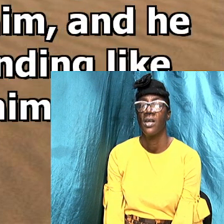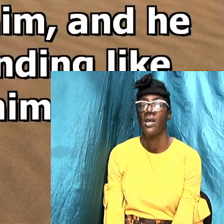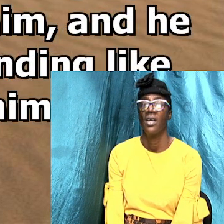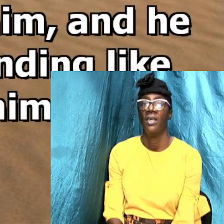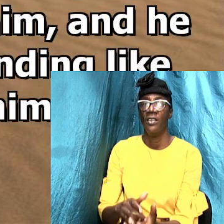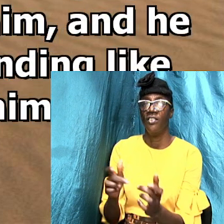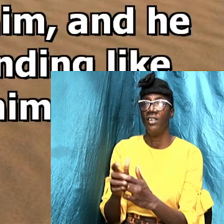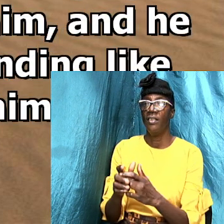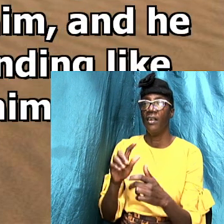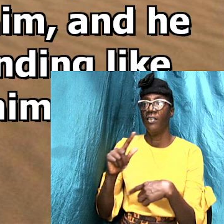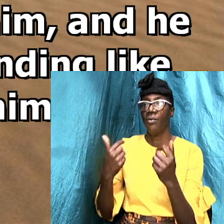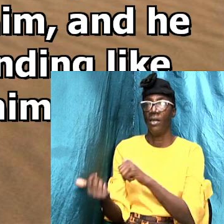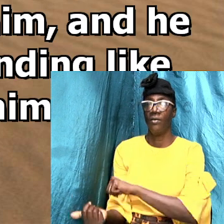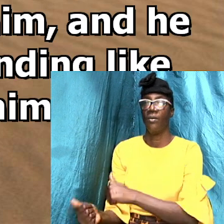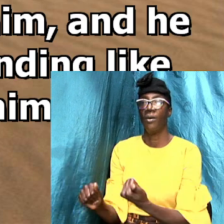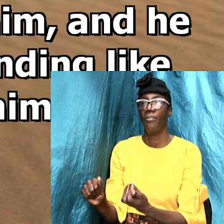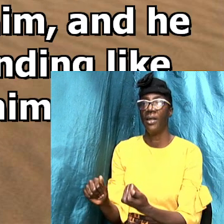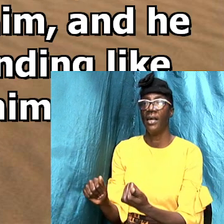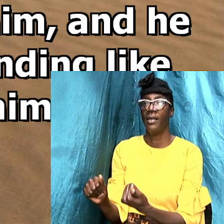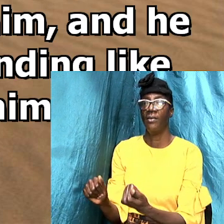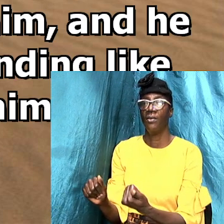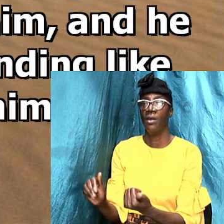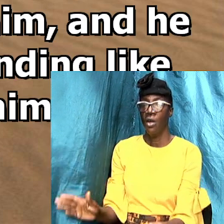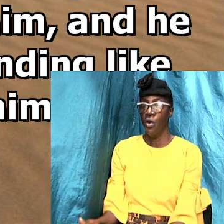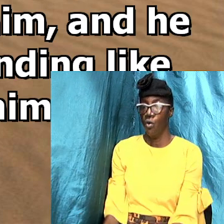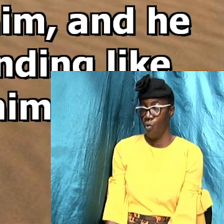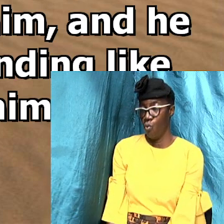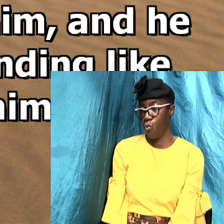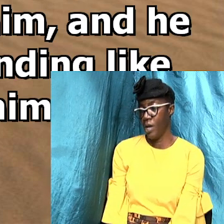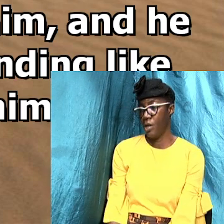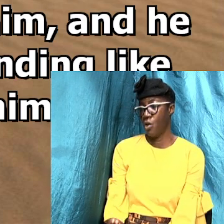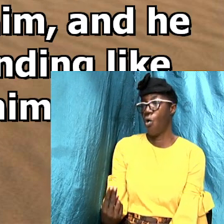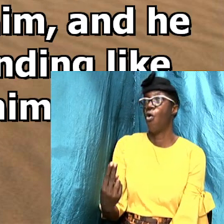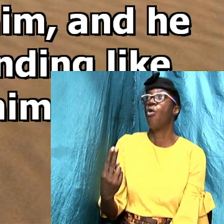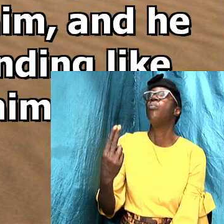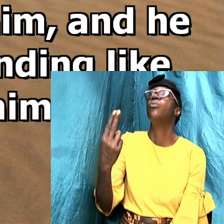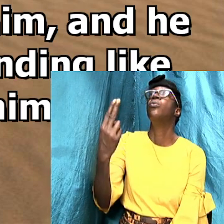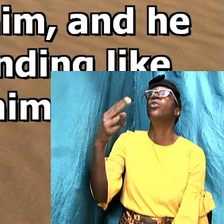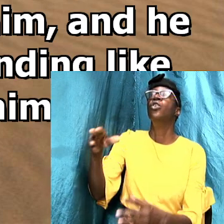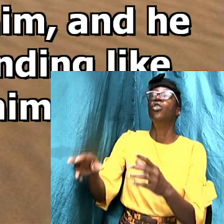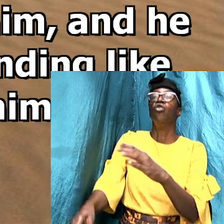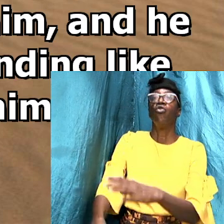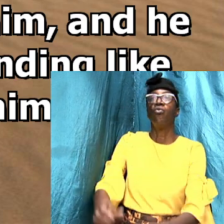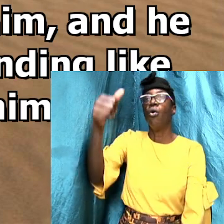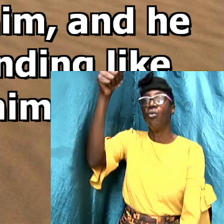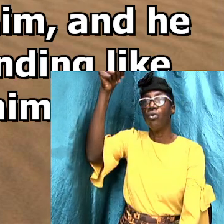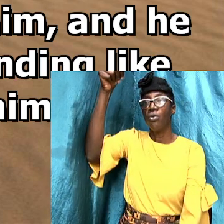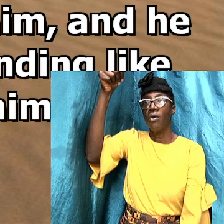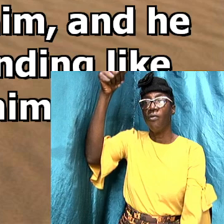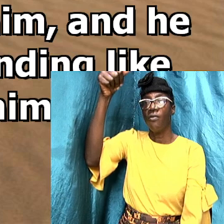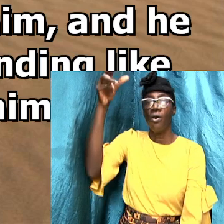and Jesus when he was baptized went up straight way out of the water